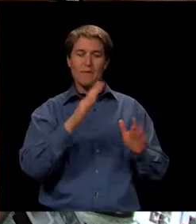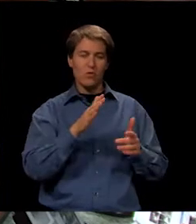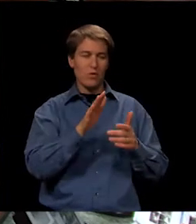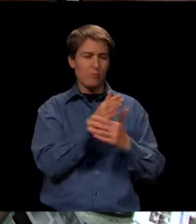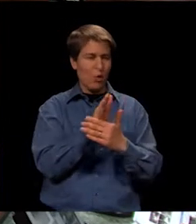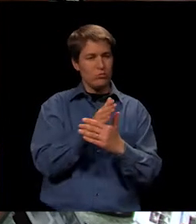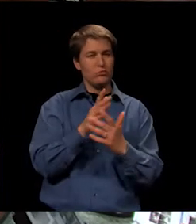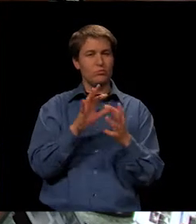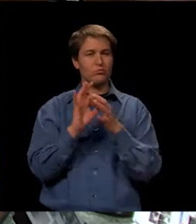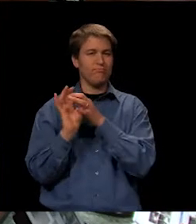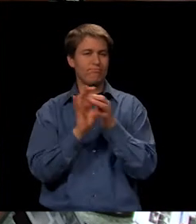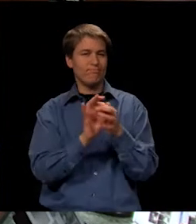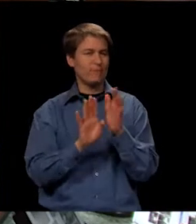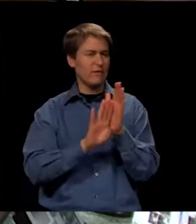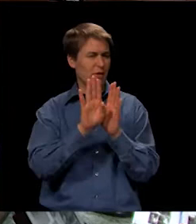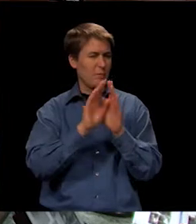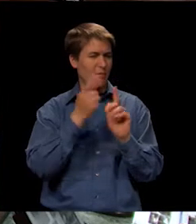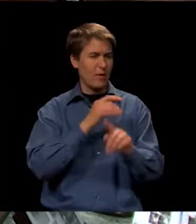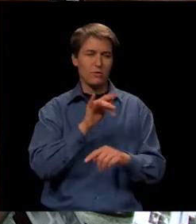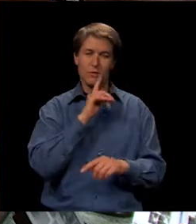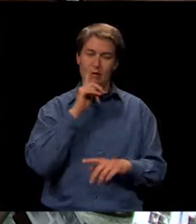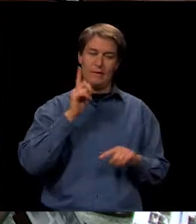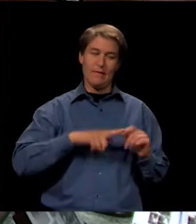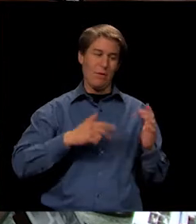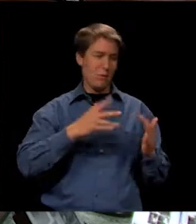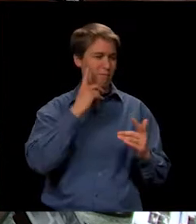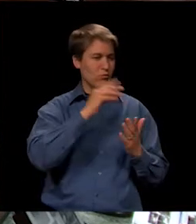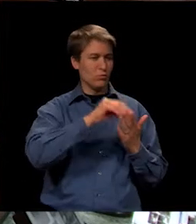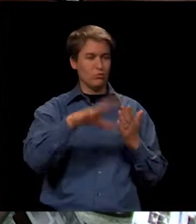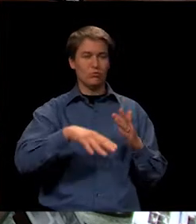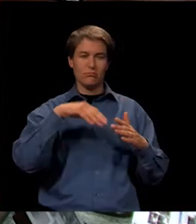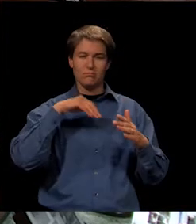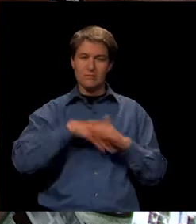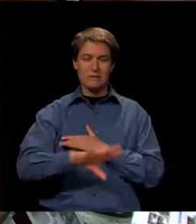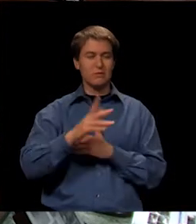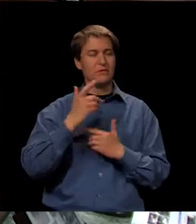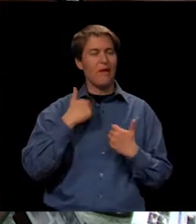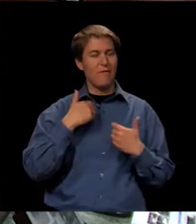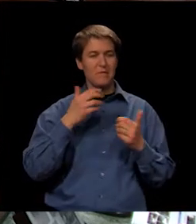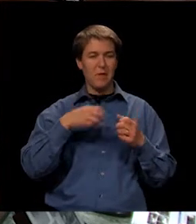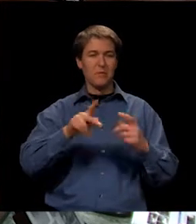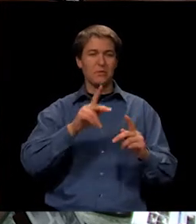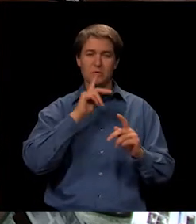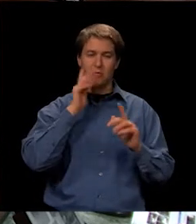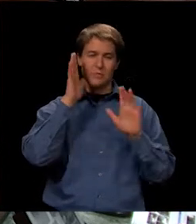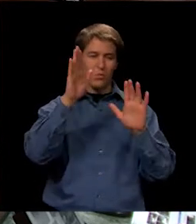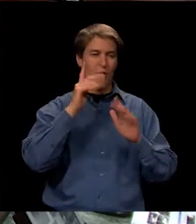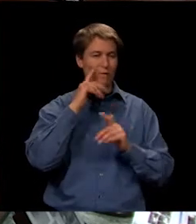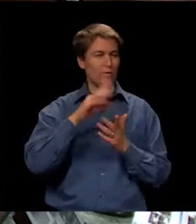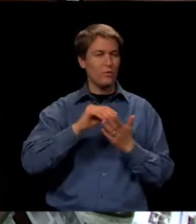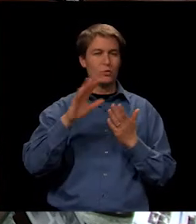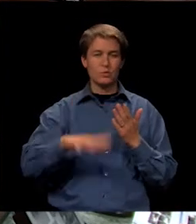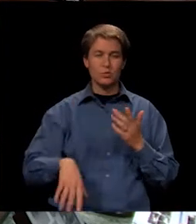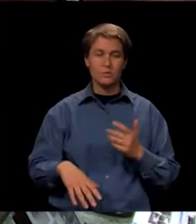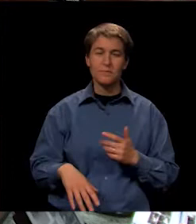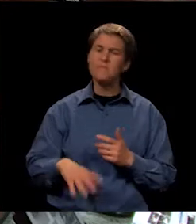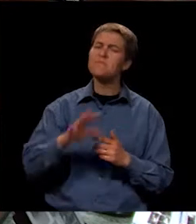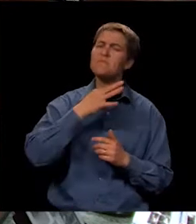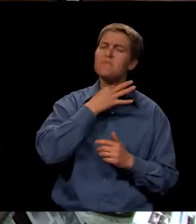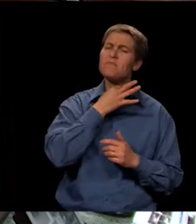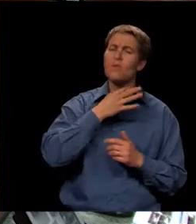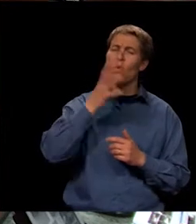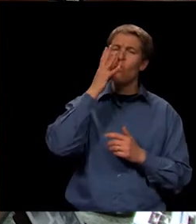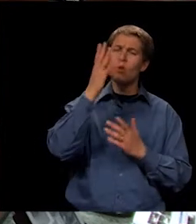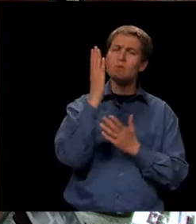developing out of this and can't wait to get those kids and have these opportunities. It would be wonderful for our students. Will some of the courses,